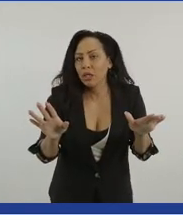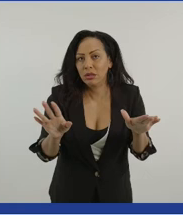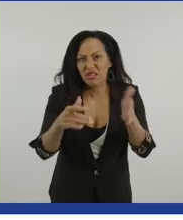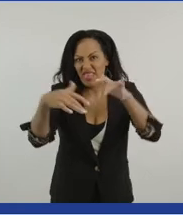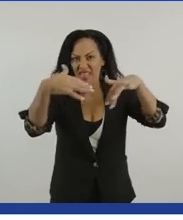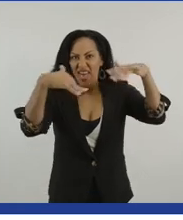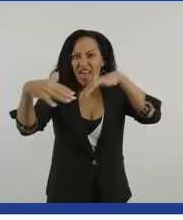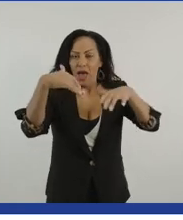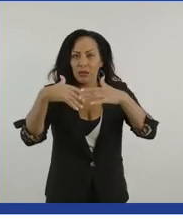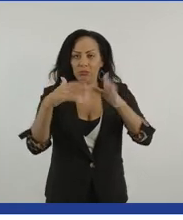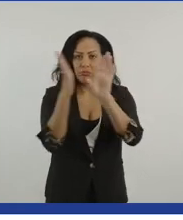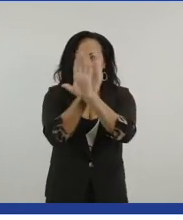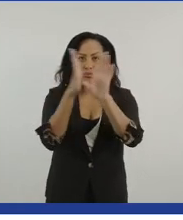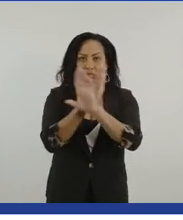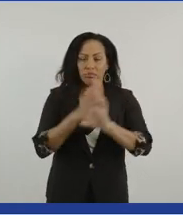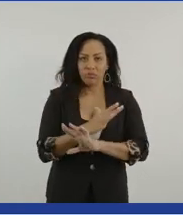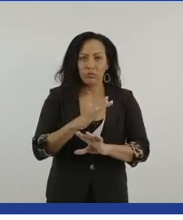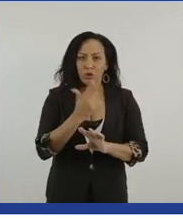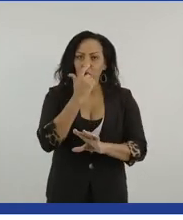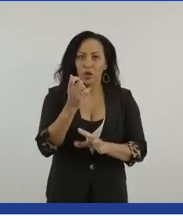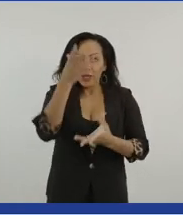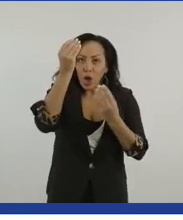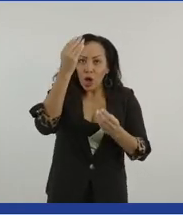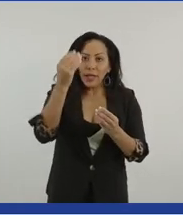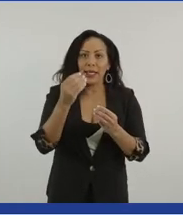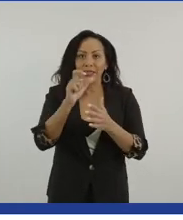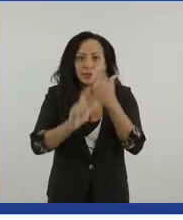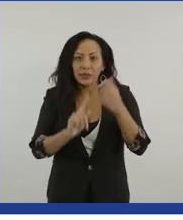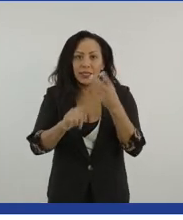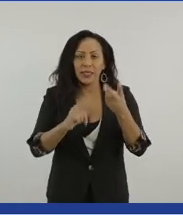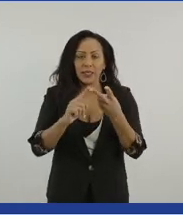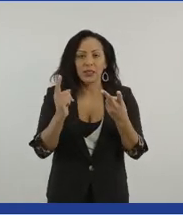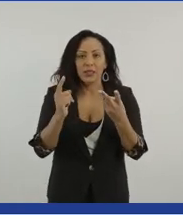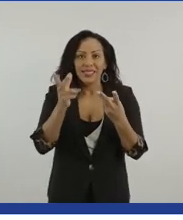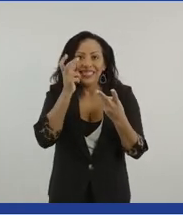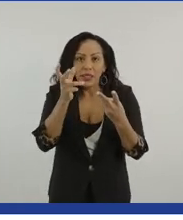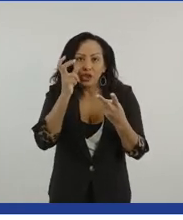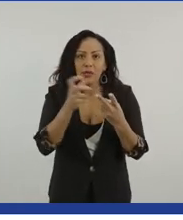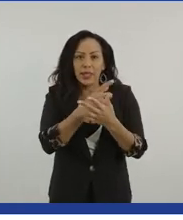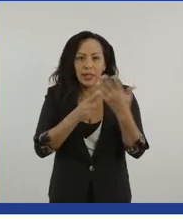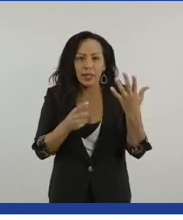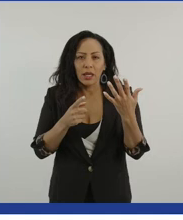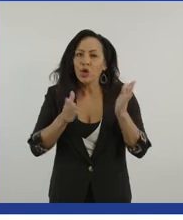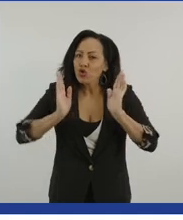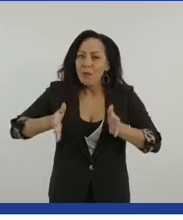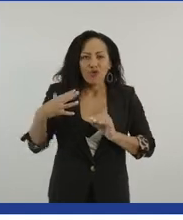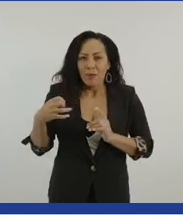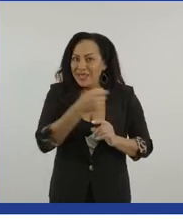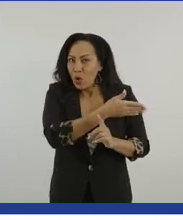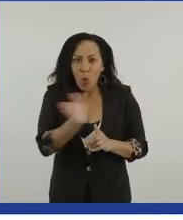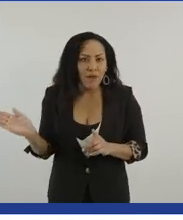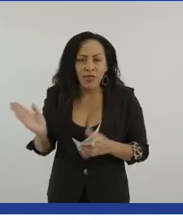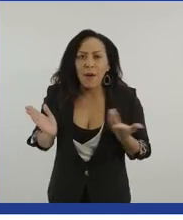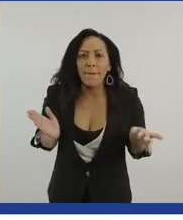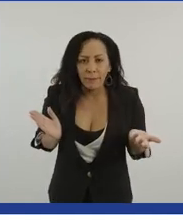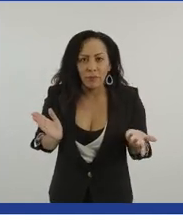whether that's physical, whether that's learning sensory, all need to be represented. And, and, and, and the start, it's really important that